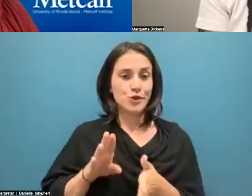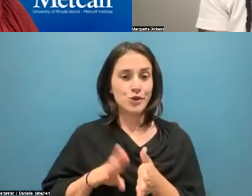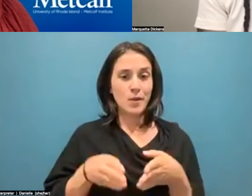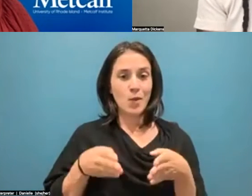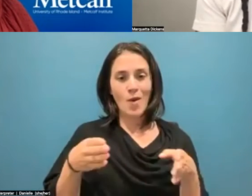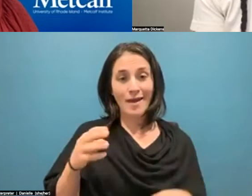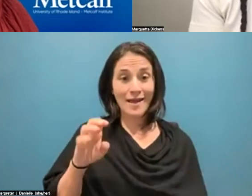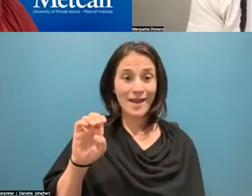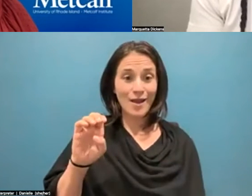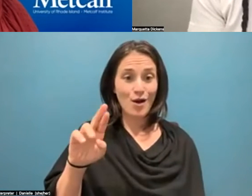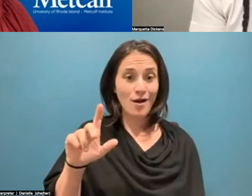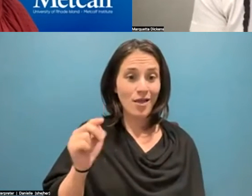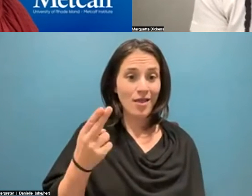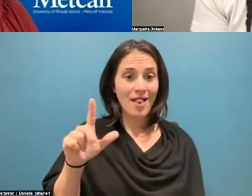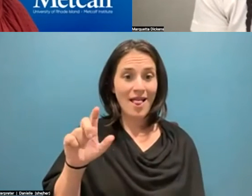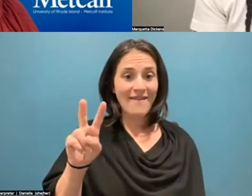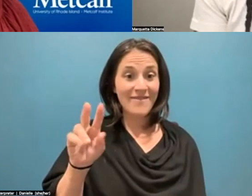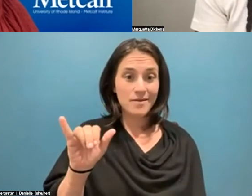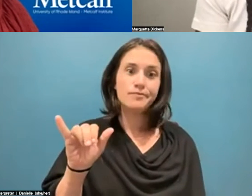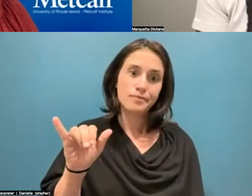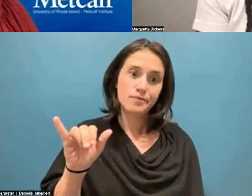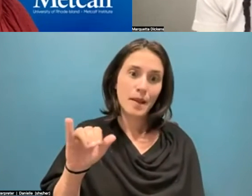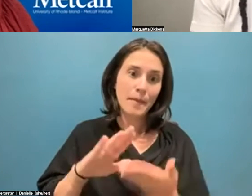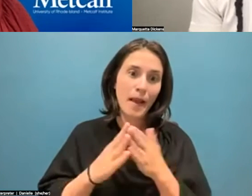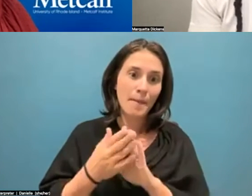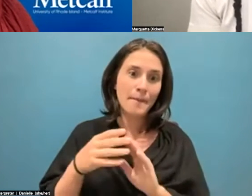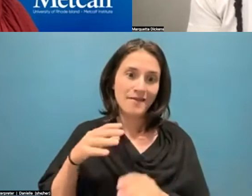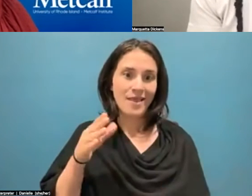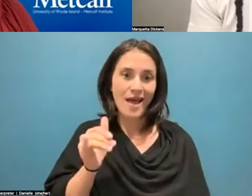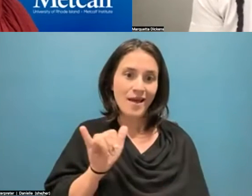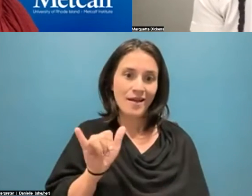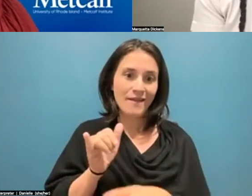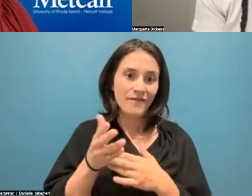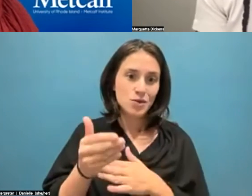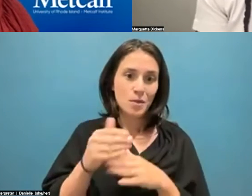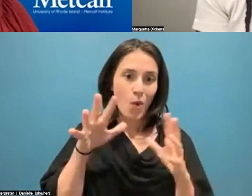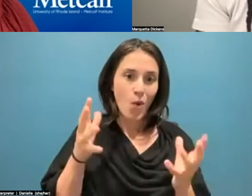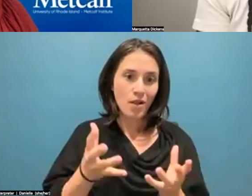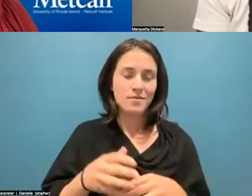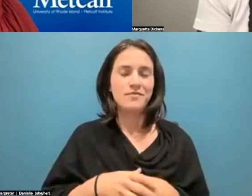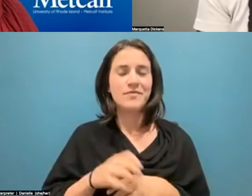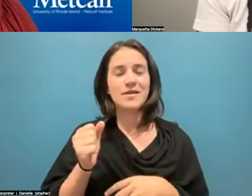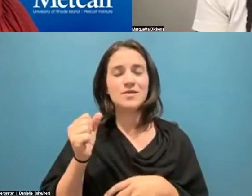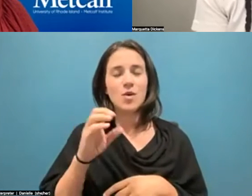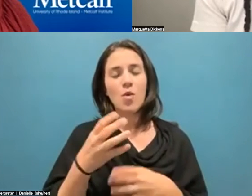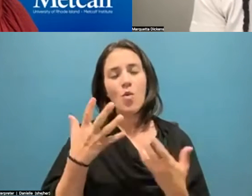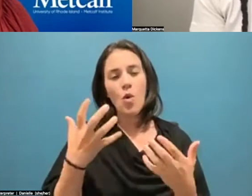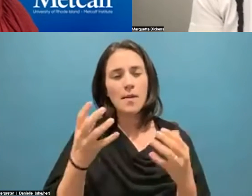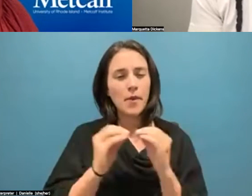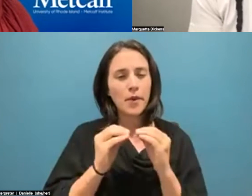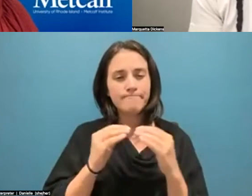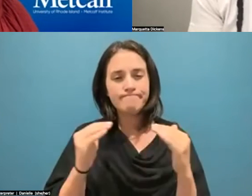which turns Princeville into a fishbowl. And so, we're just trying to go with more of those high-level scientifically